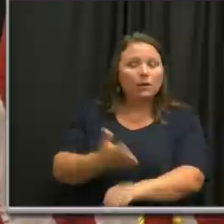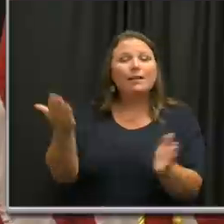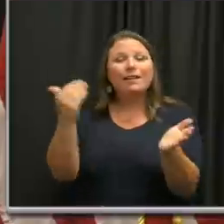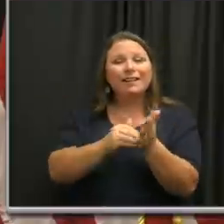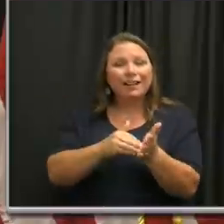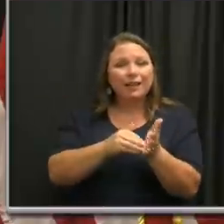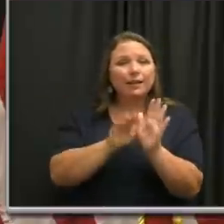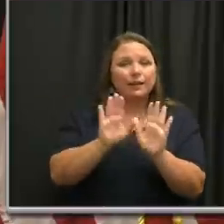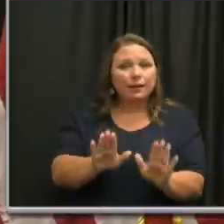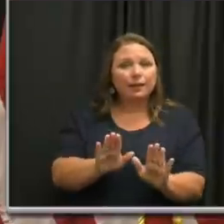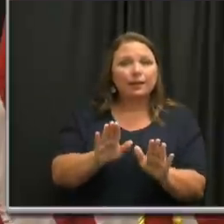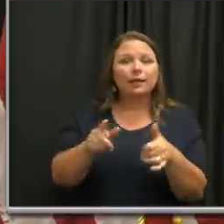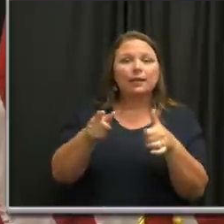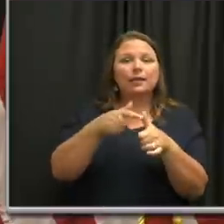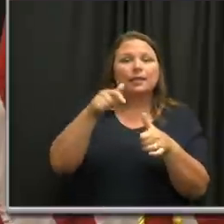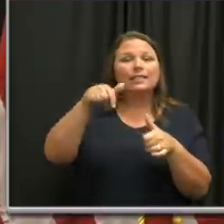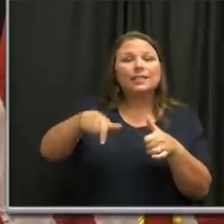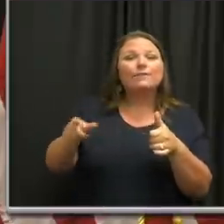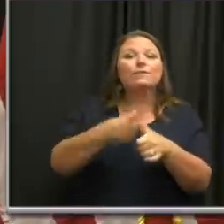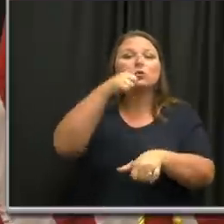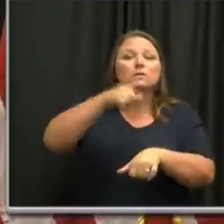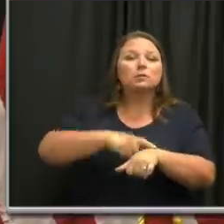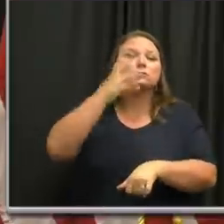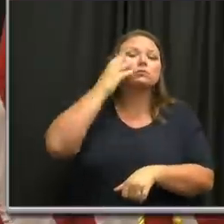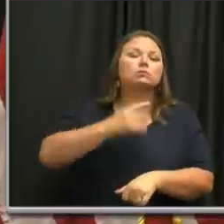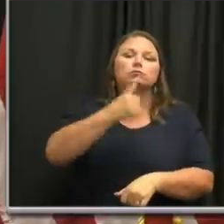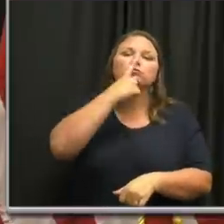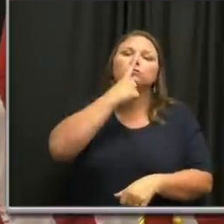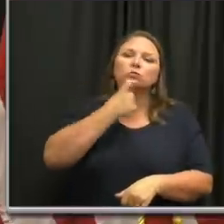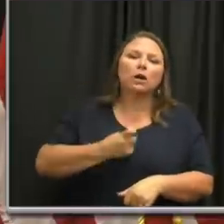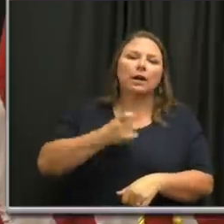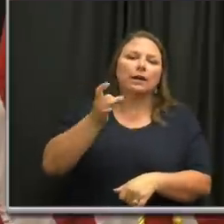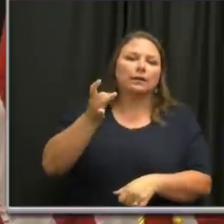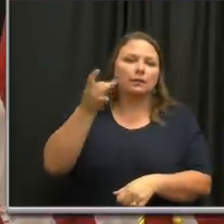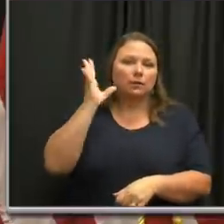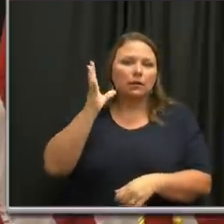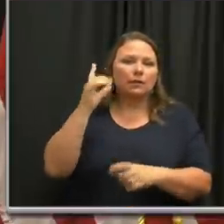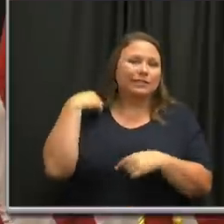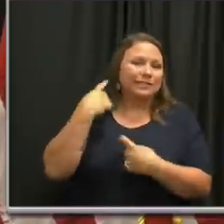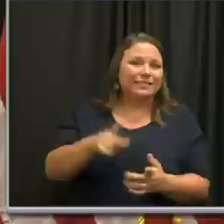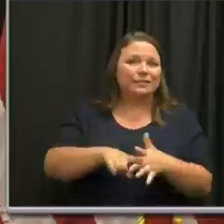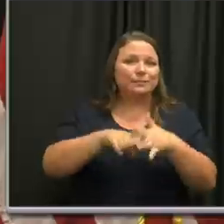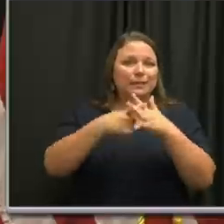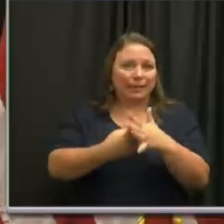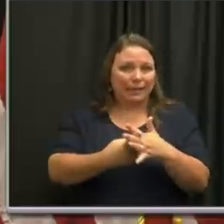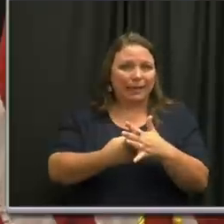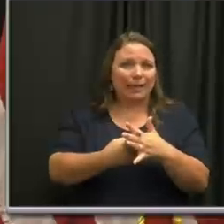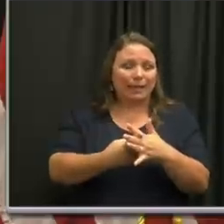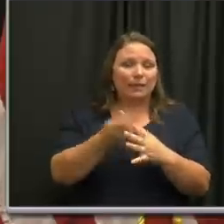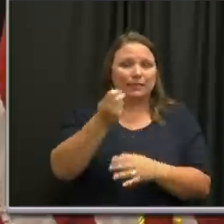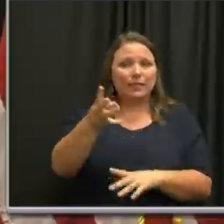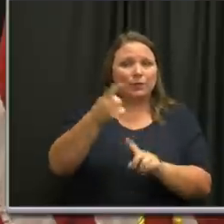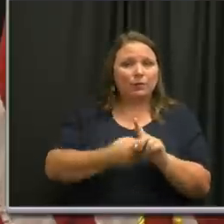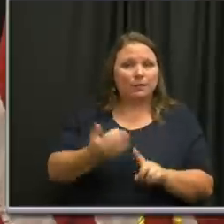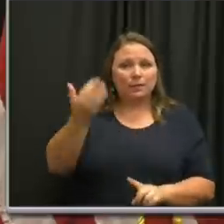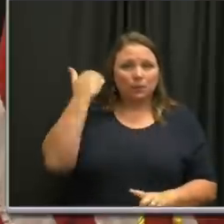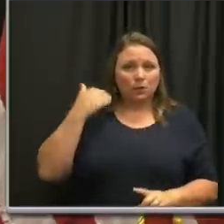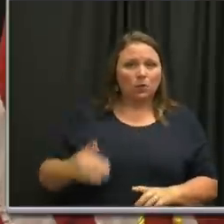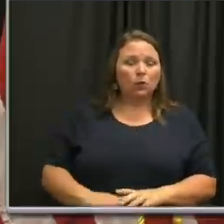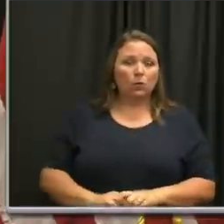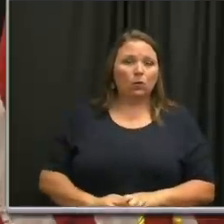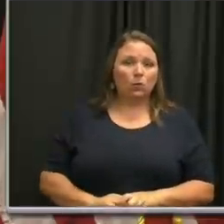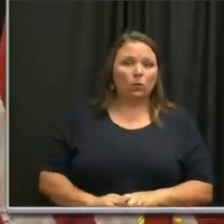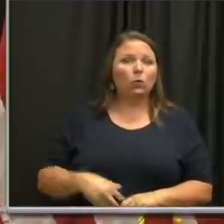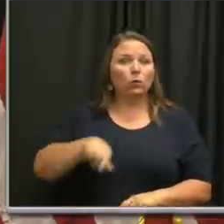first kind of red reading that we've had on the dashboard since we began this some months ago and